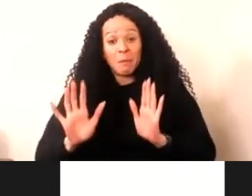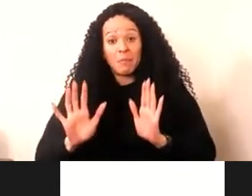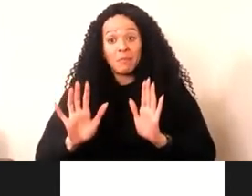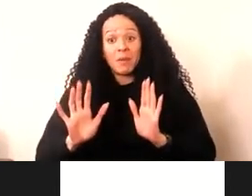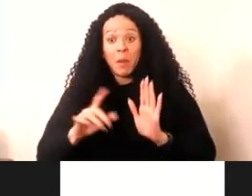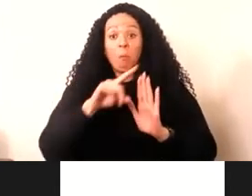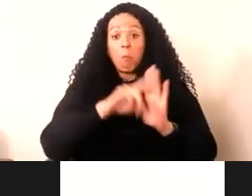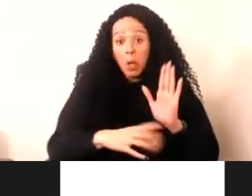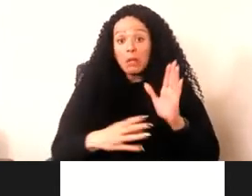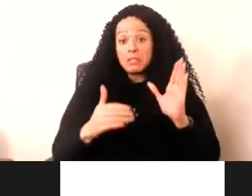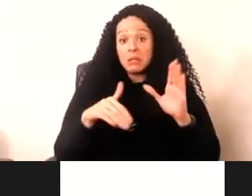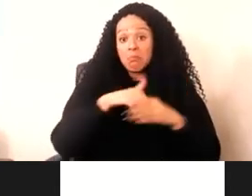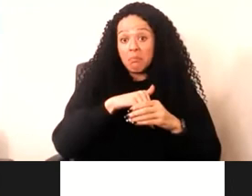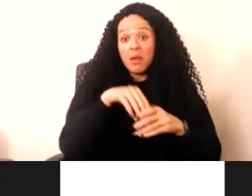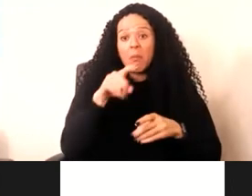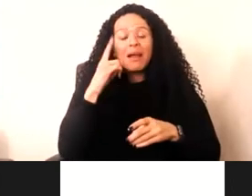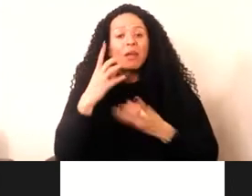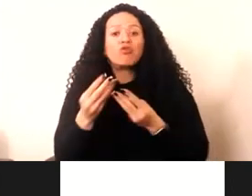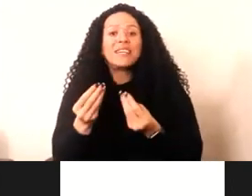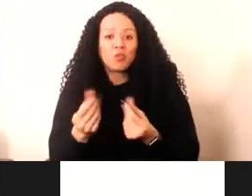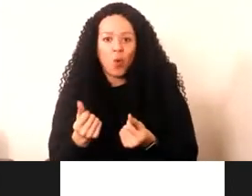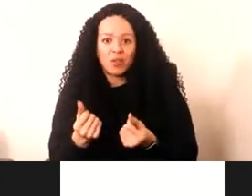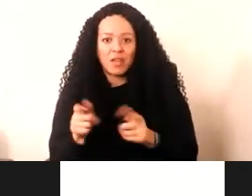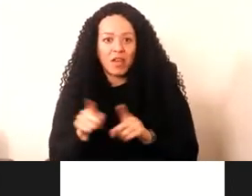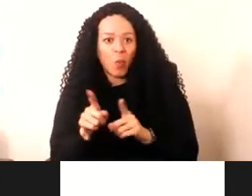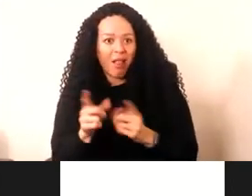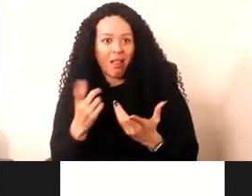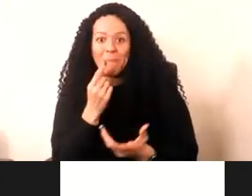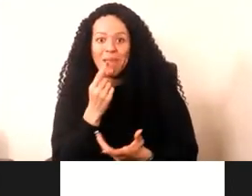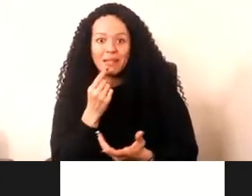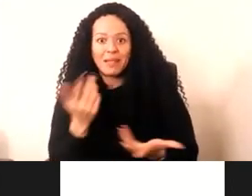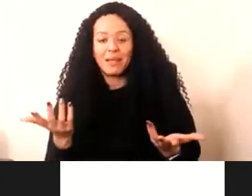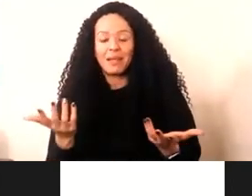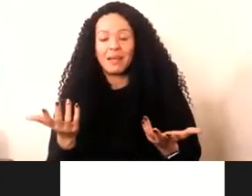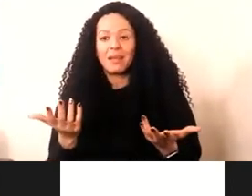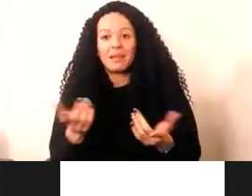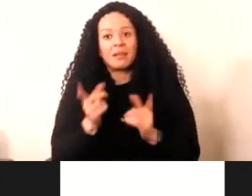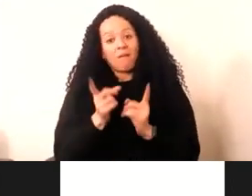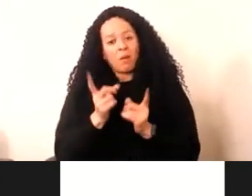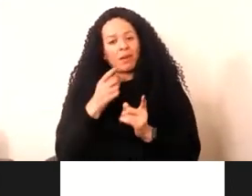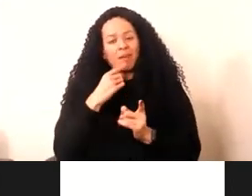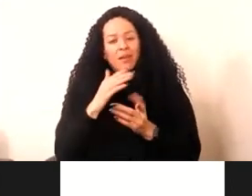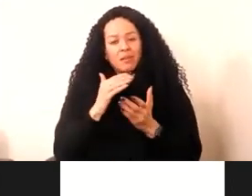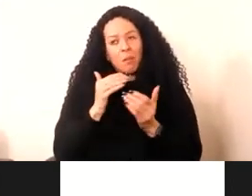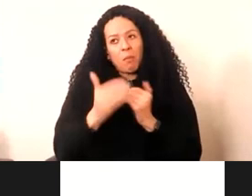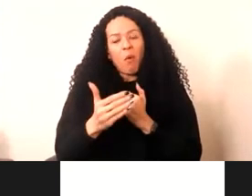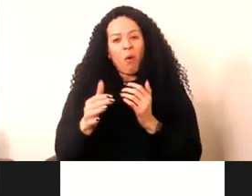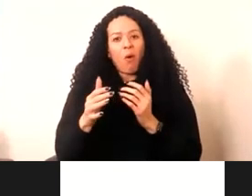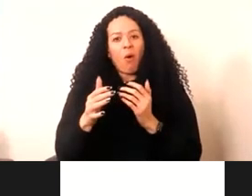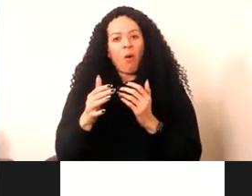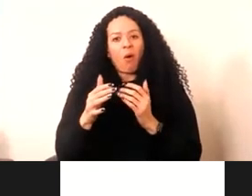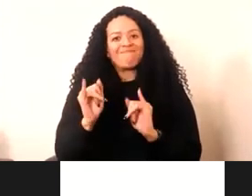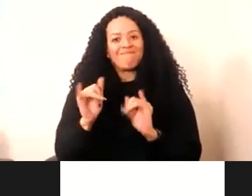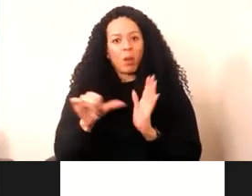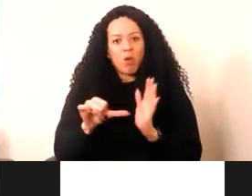policy, I think there's resource. And I think that for me, that is the, that's the more acute problem is